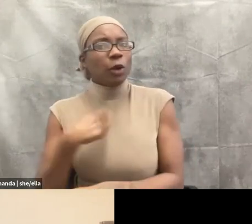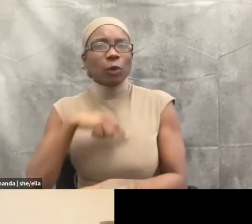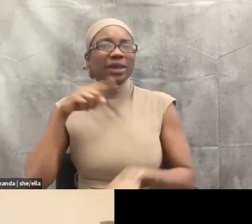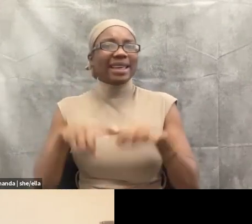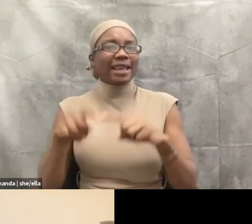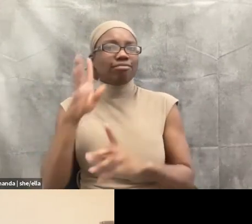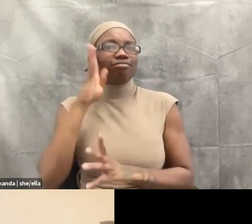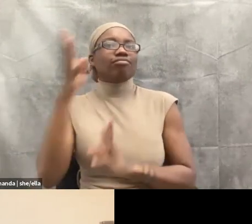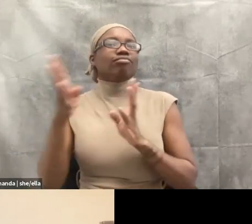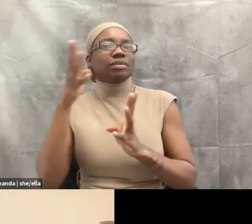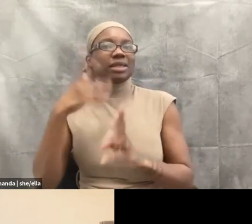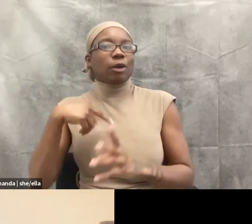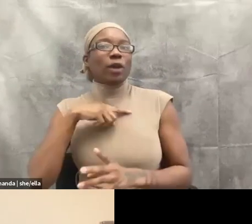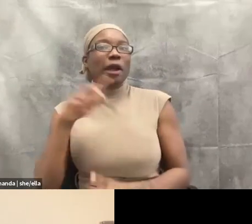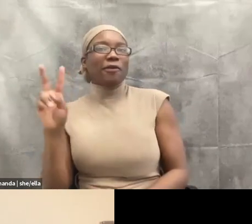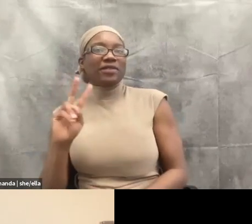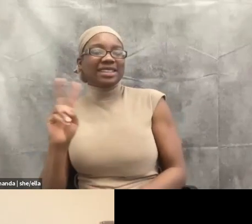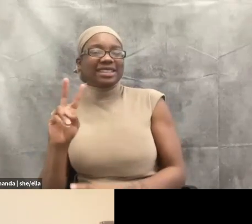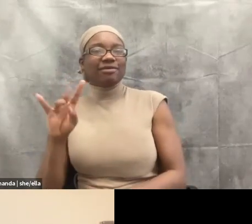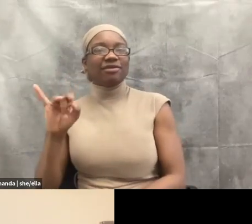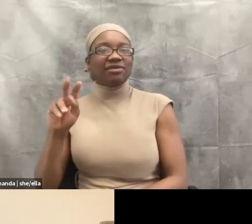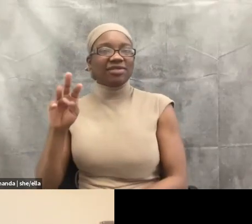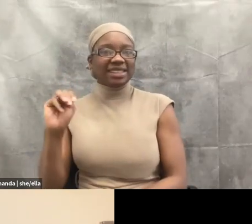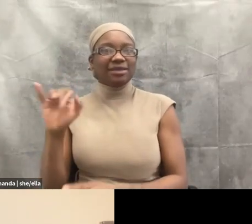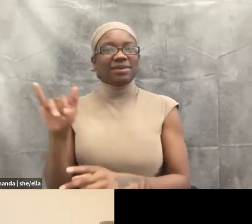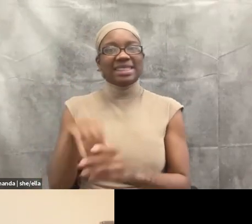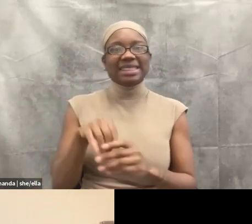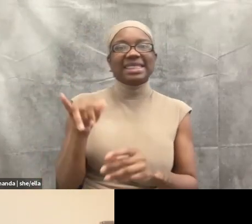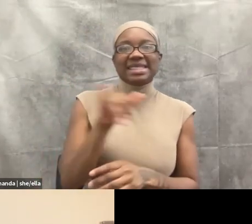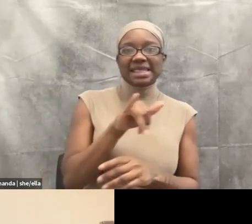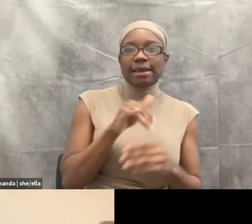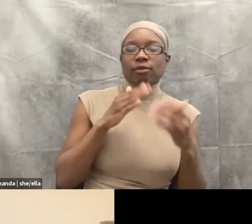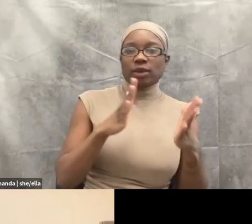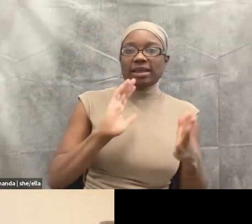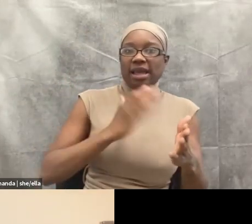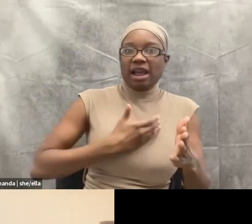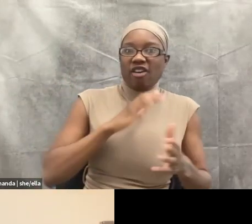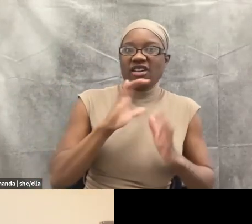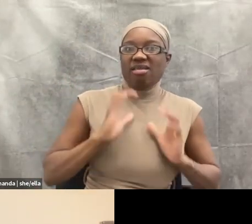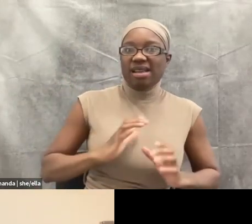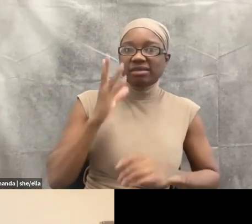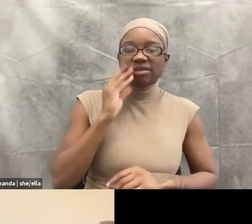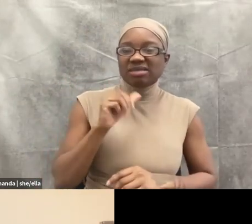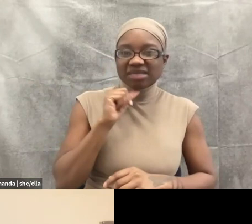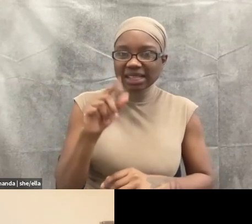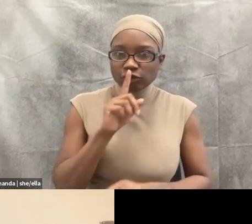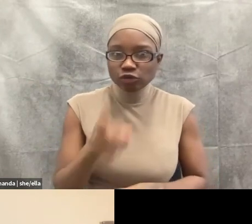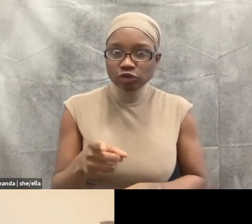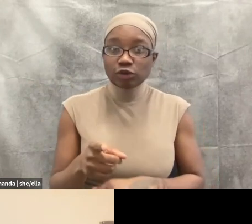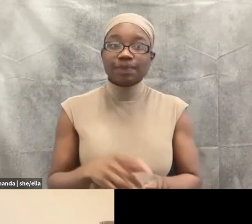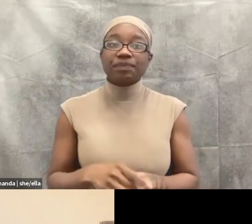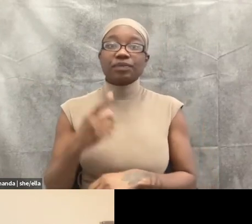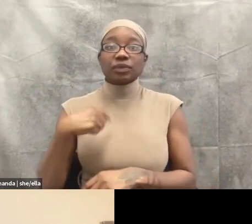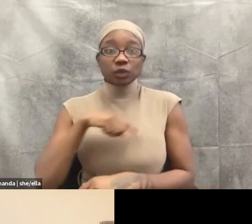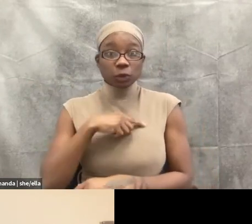clinical care. Um, I also think we can explore things like reparations for things that have happened to people, um,